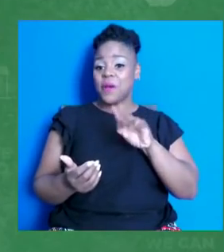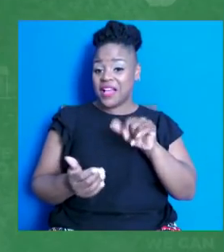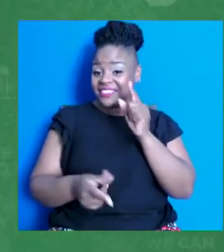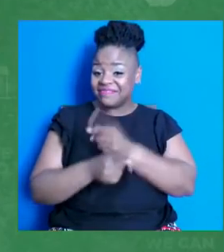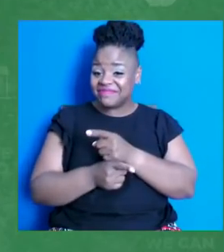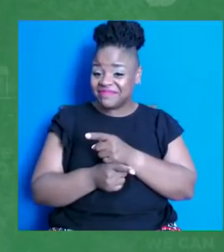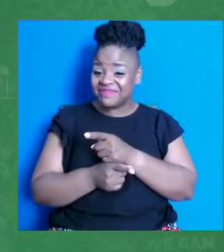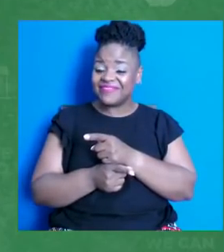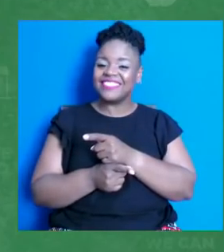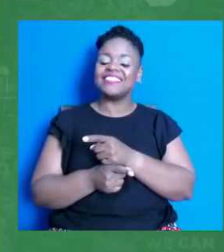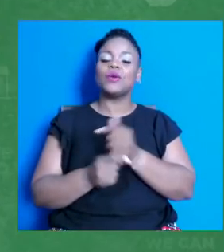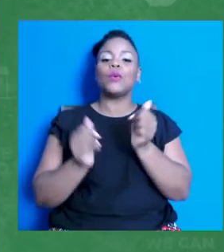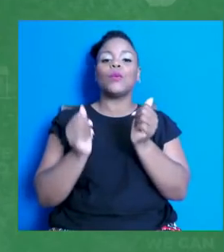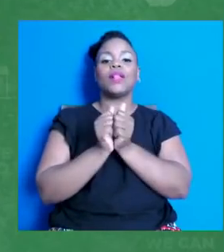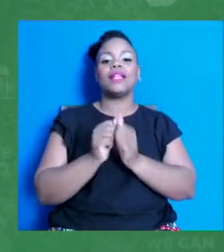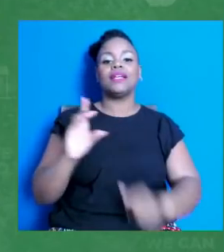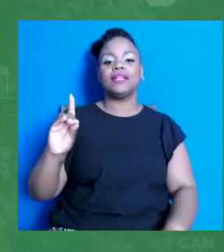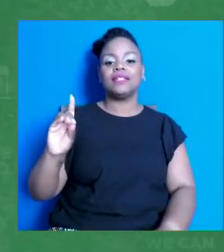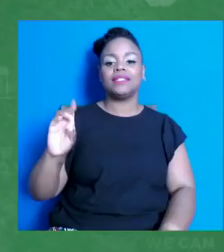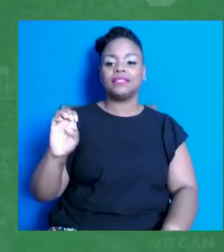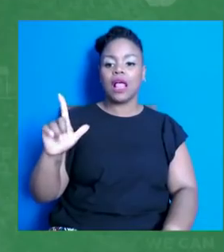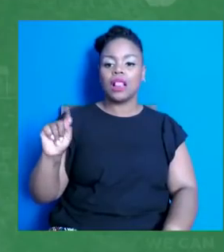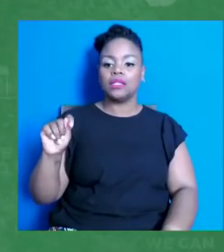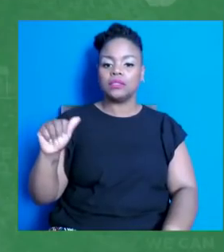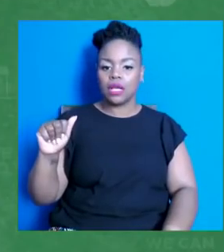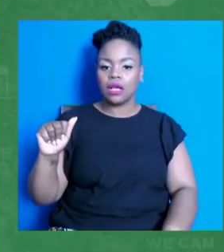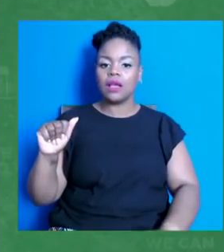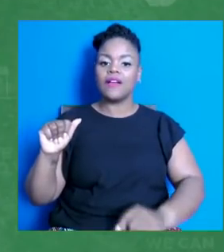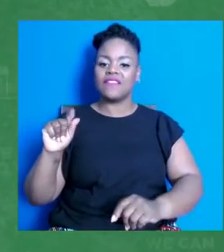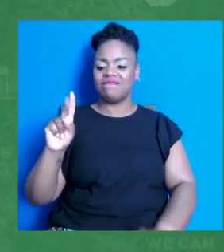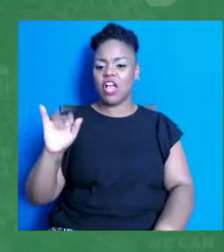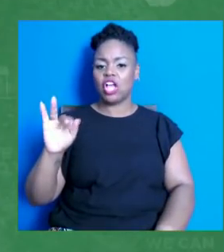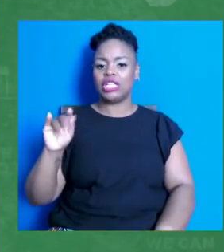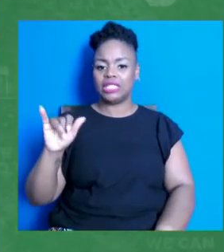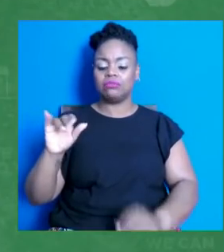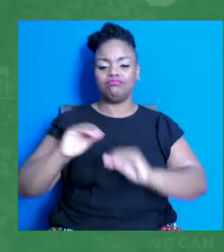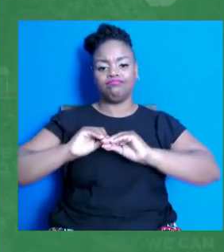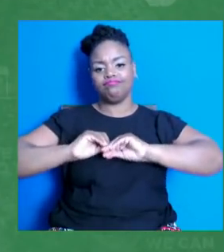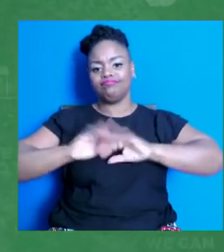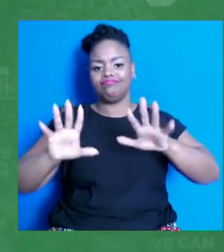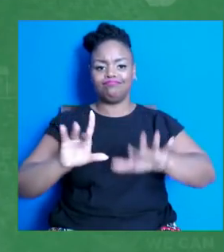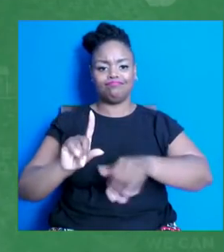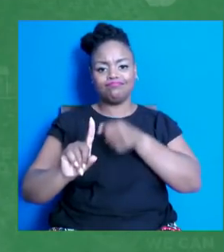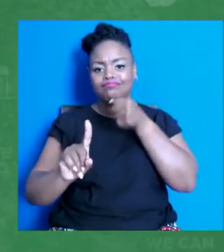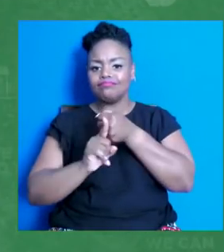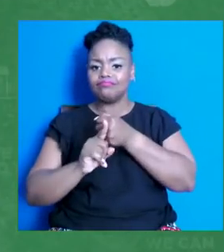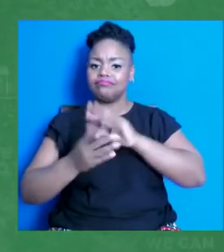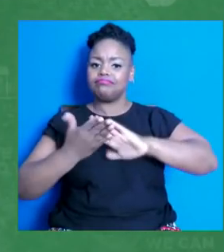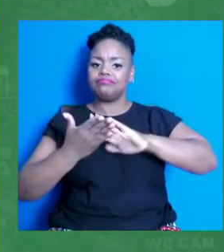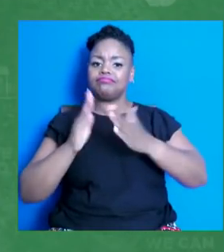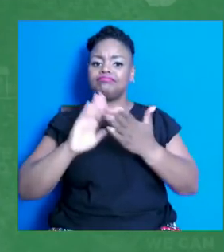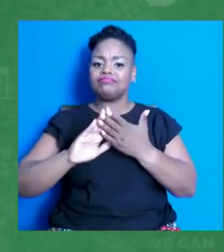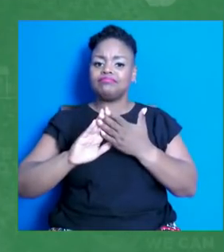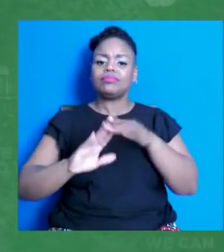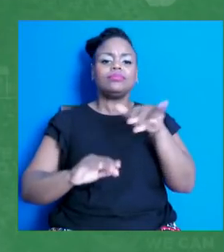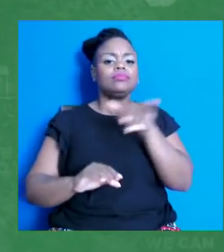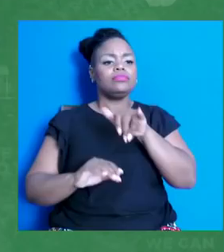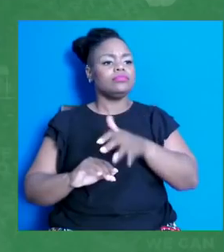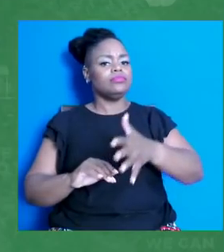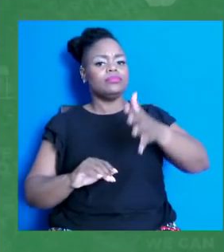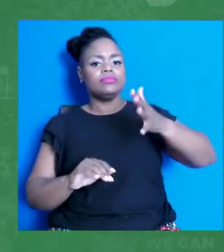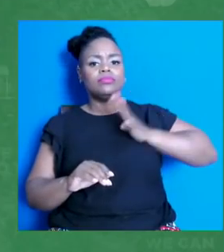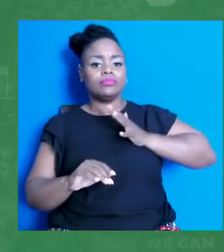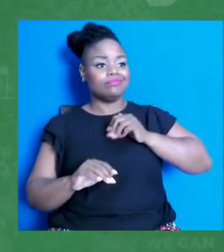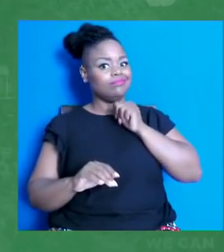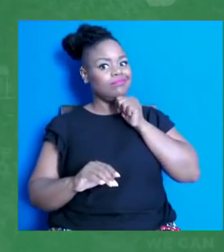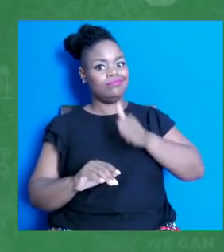spreading and impacting our communities in a way that previous strains of the virus have not, it's now more